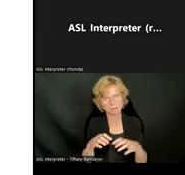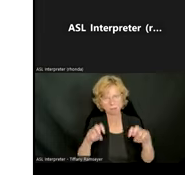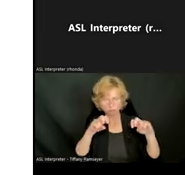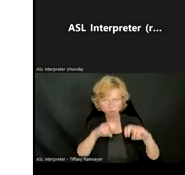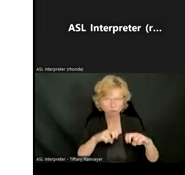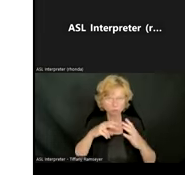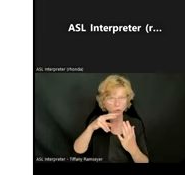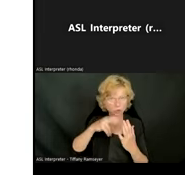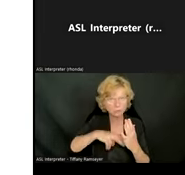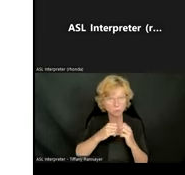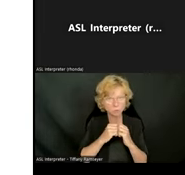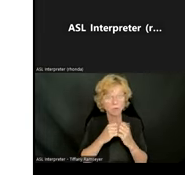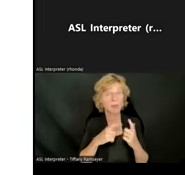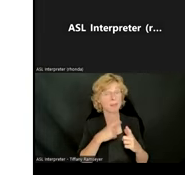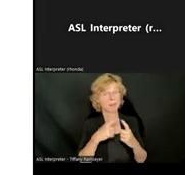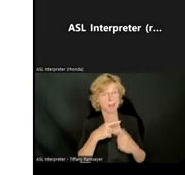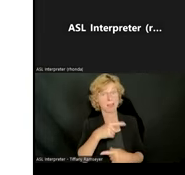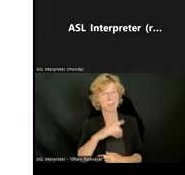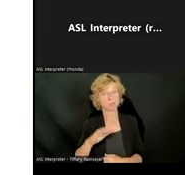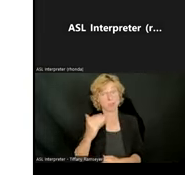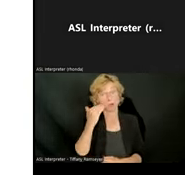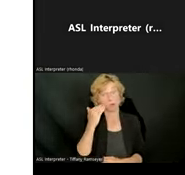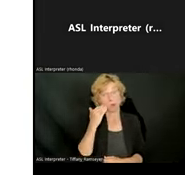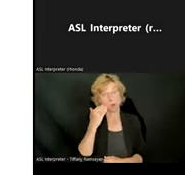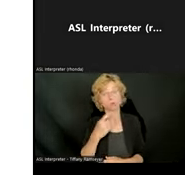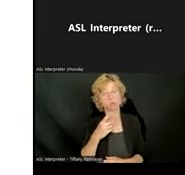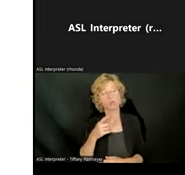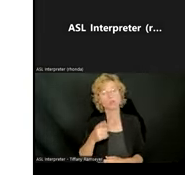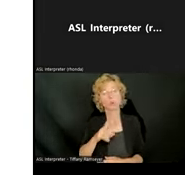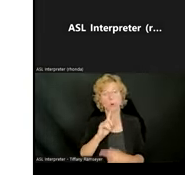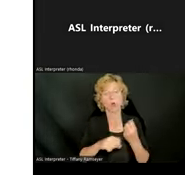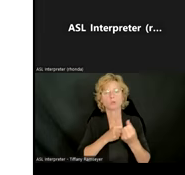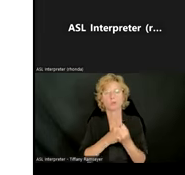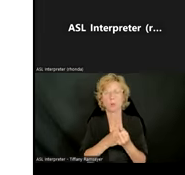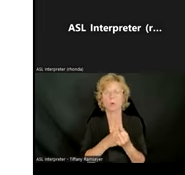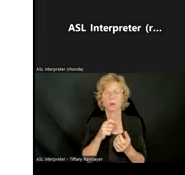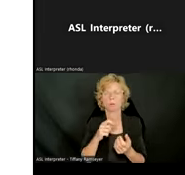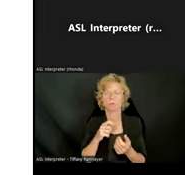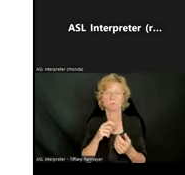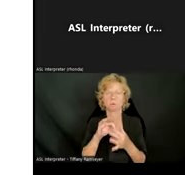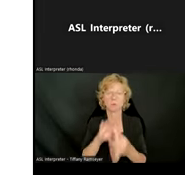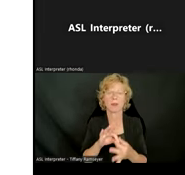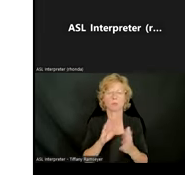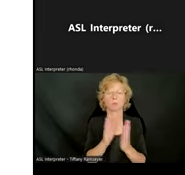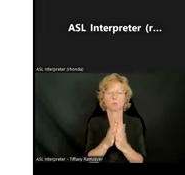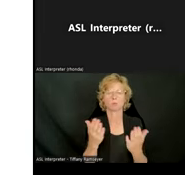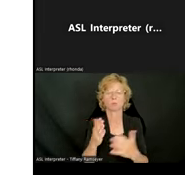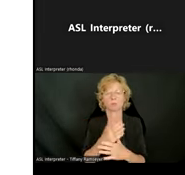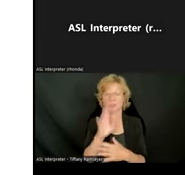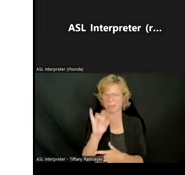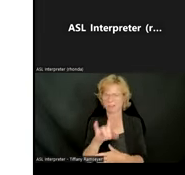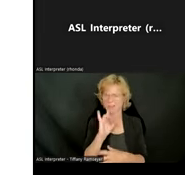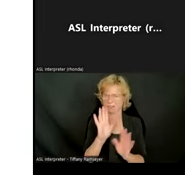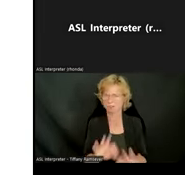way, your child knows that you support them with Bookshare, and that's probably one of the most important things out there is for the parents to support their child in their